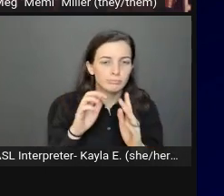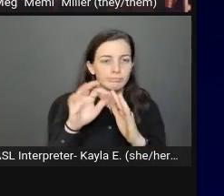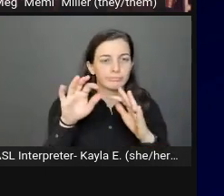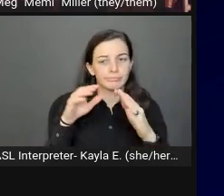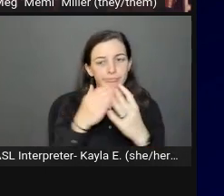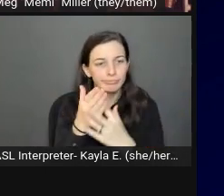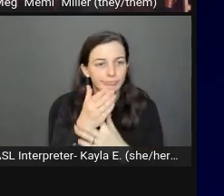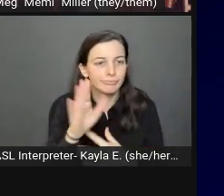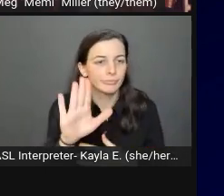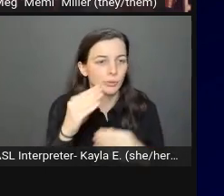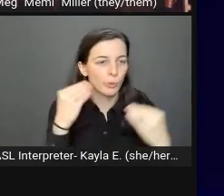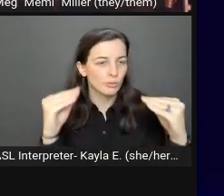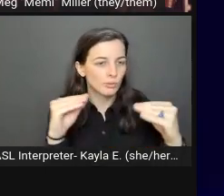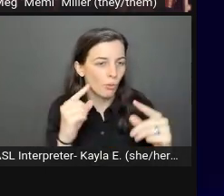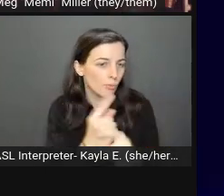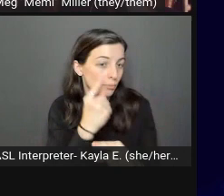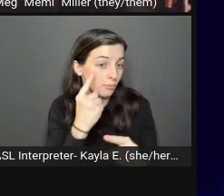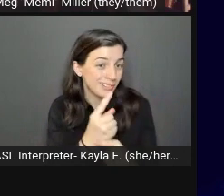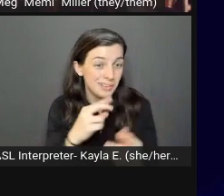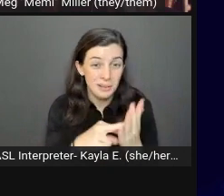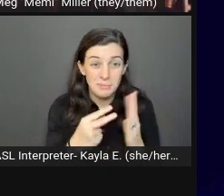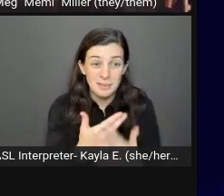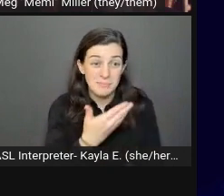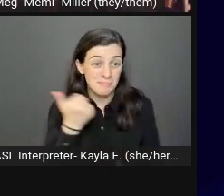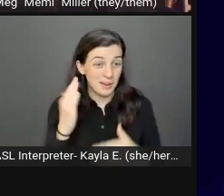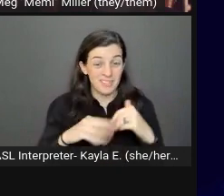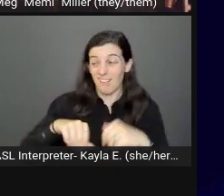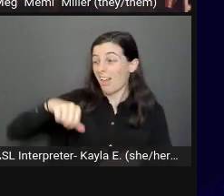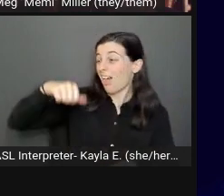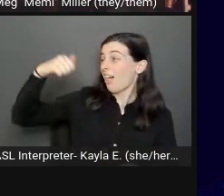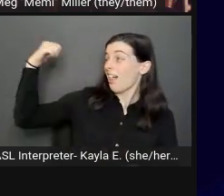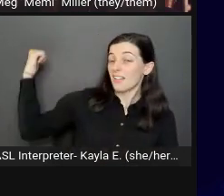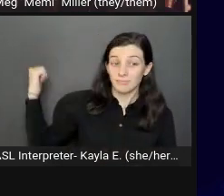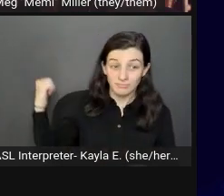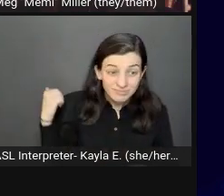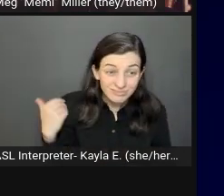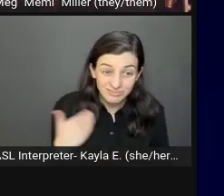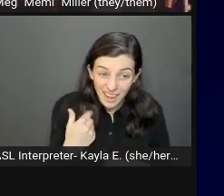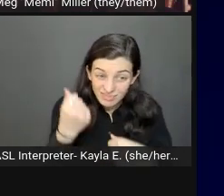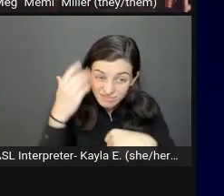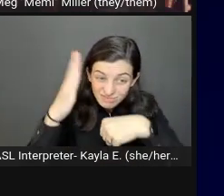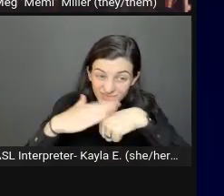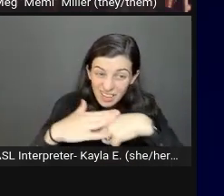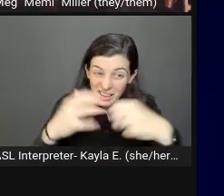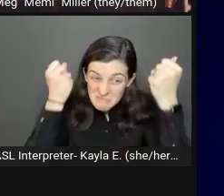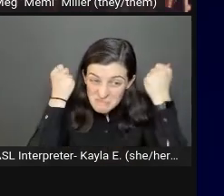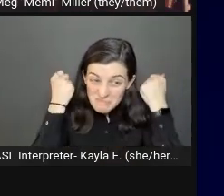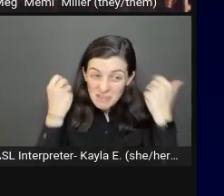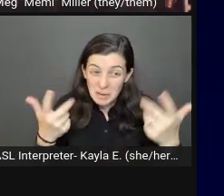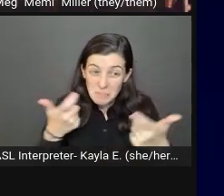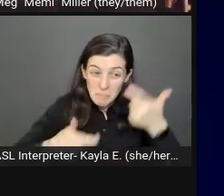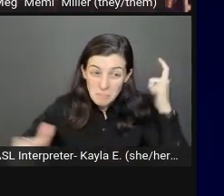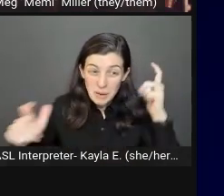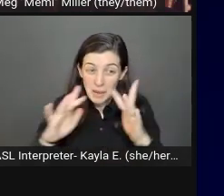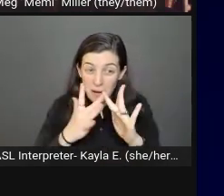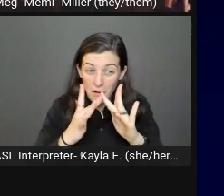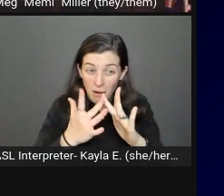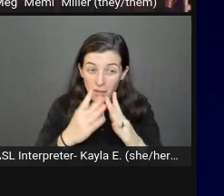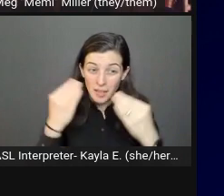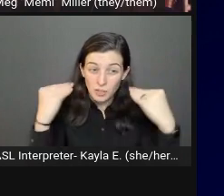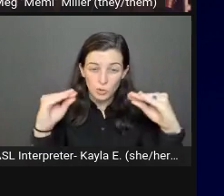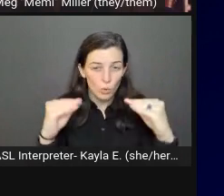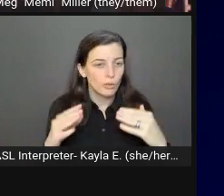puts you ahead of the pack considering there are still a lot of major online e-commerce stores failing to do this.